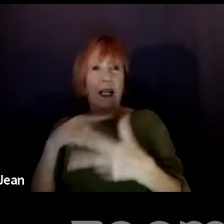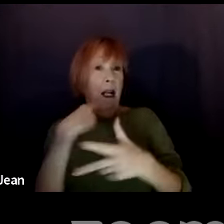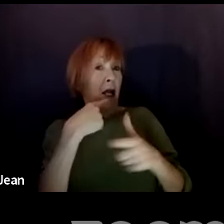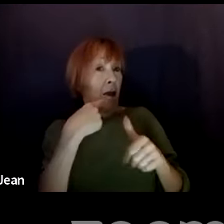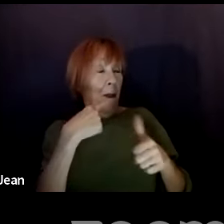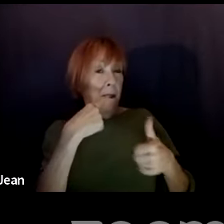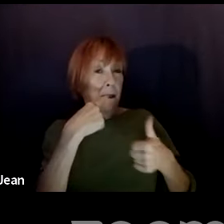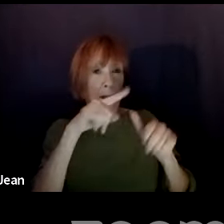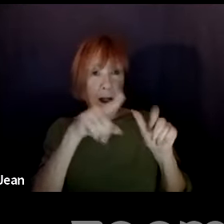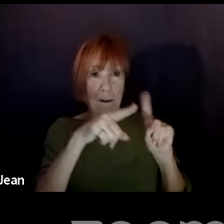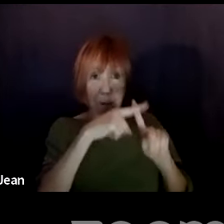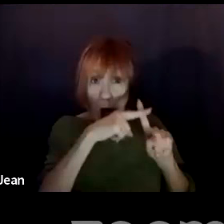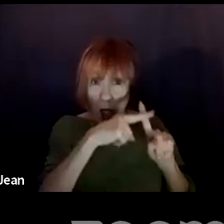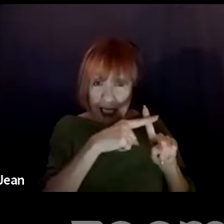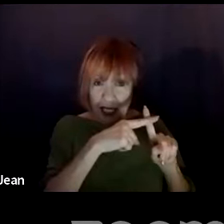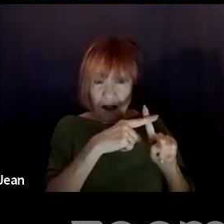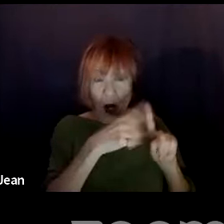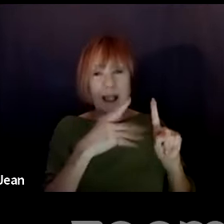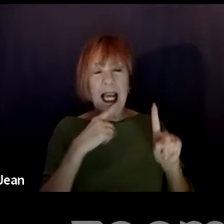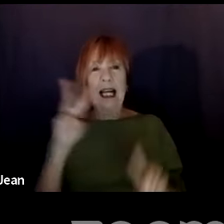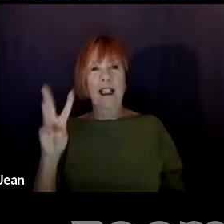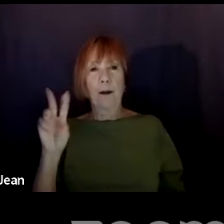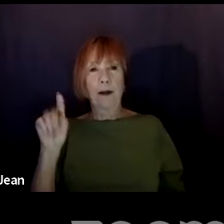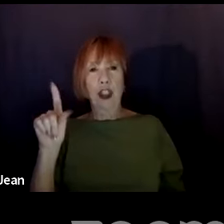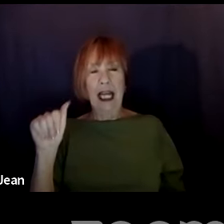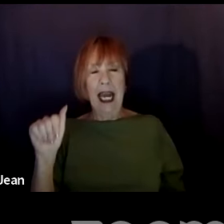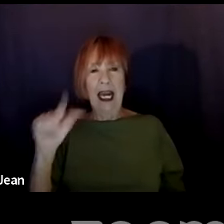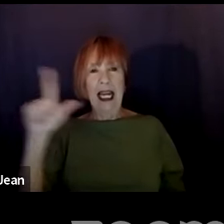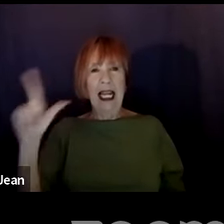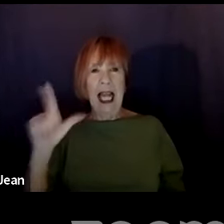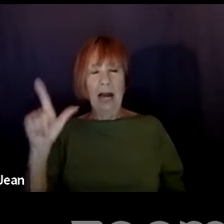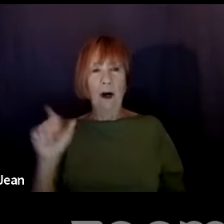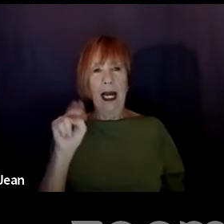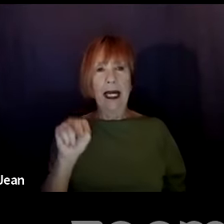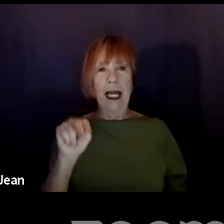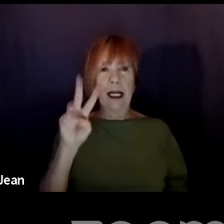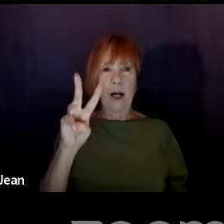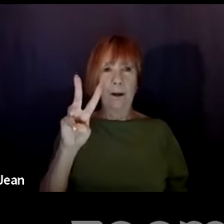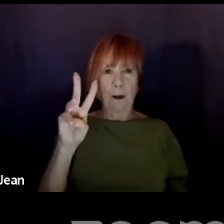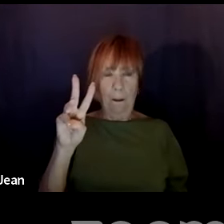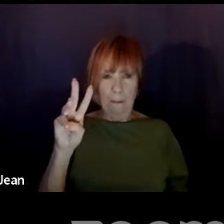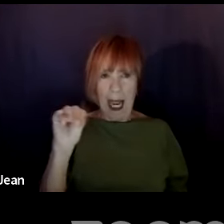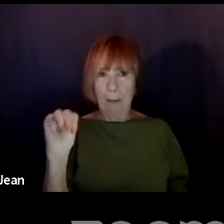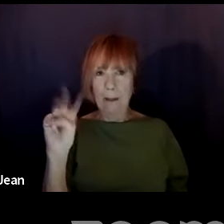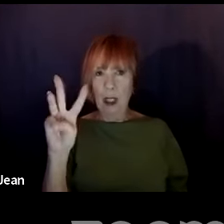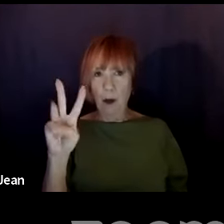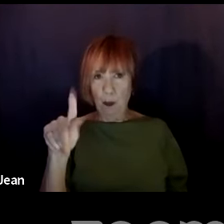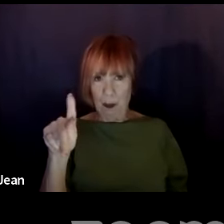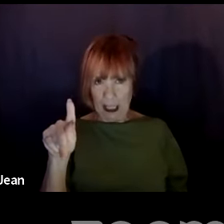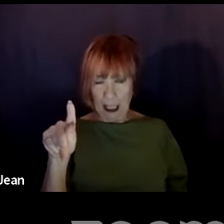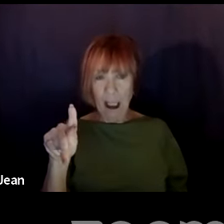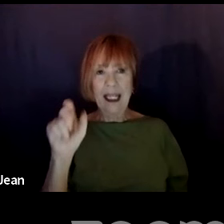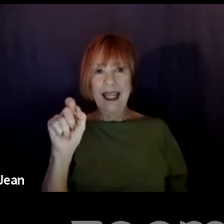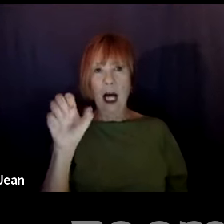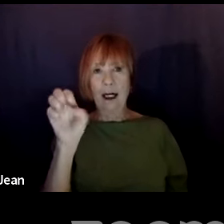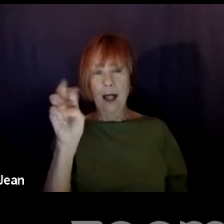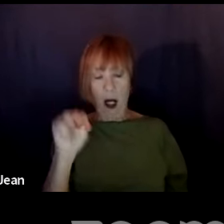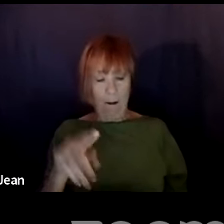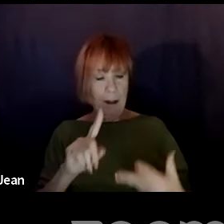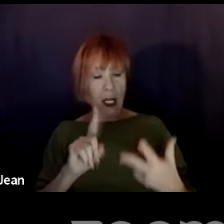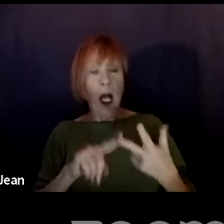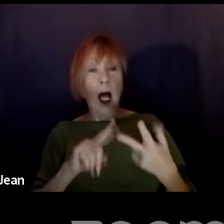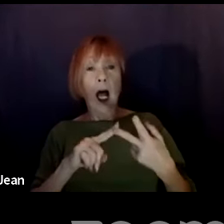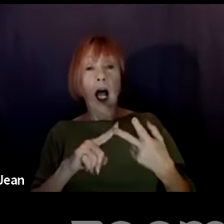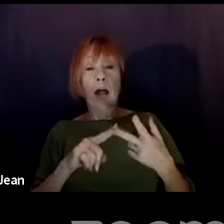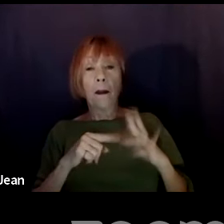uh, I've already mentioned that is that's the WGA library and MWP. Uh, the bad would be new screenwriters tend to